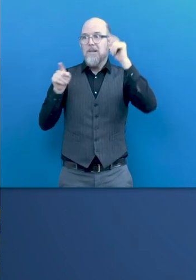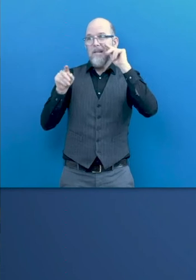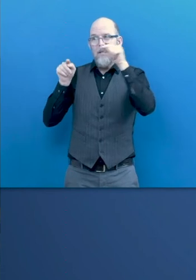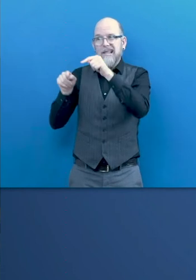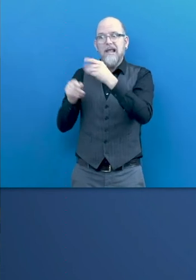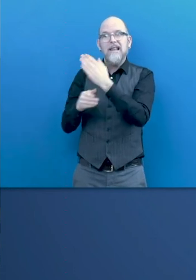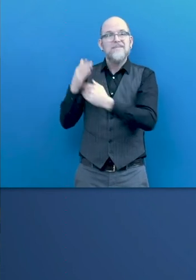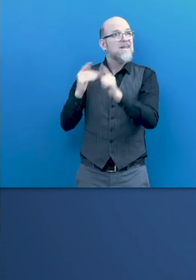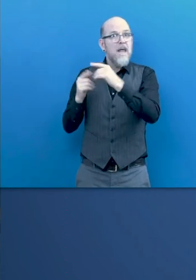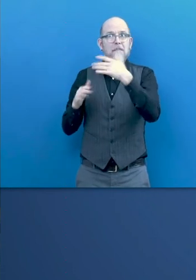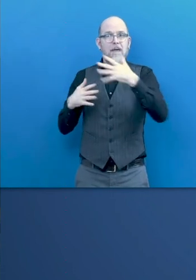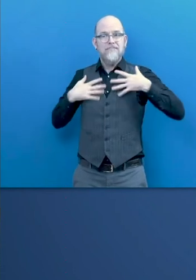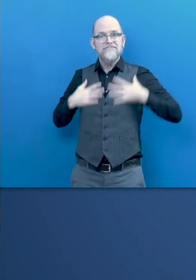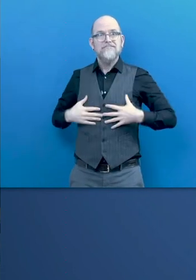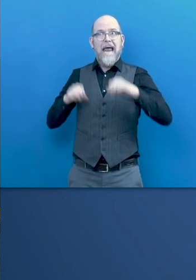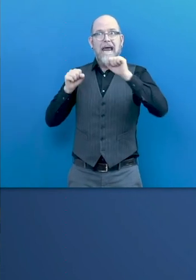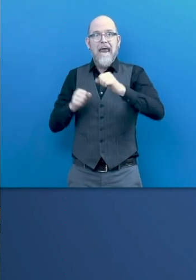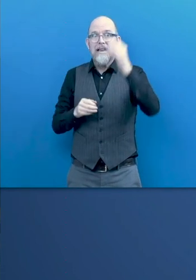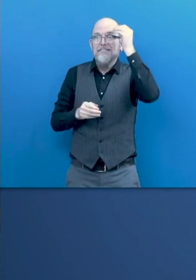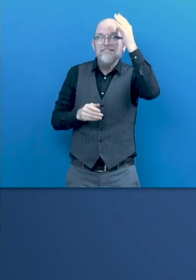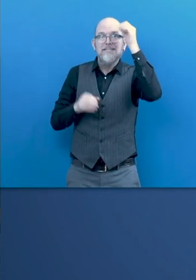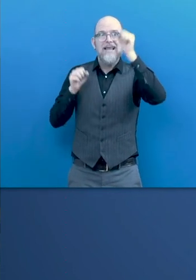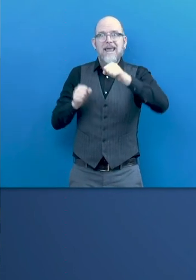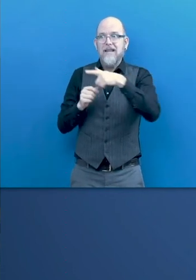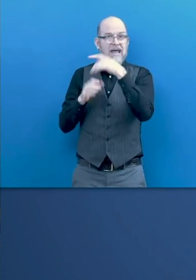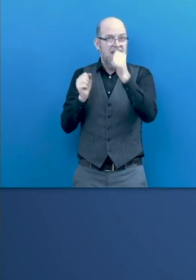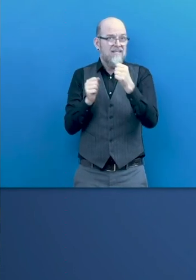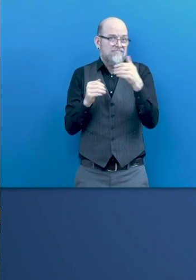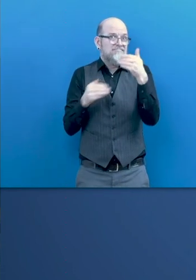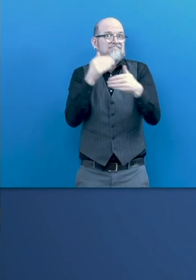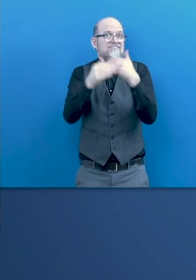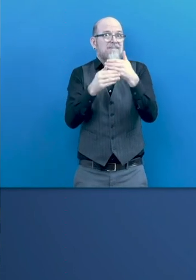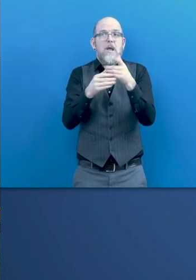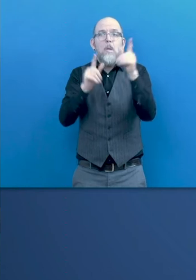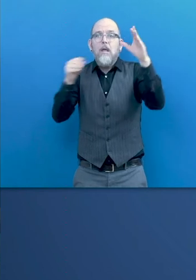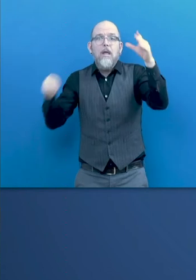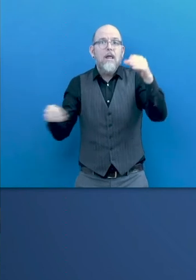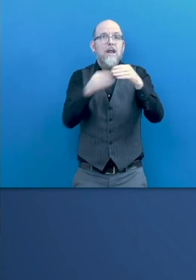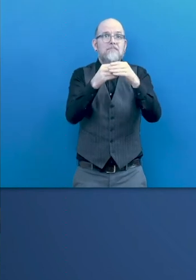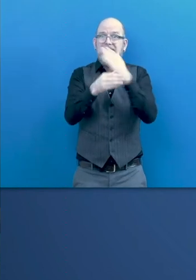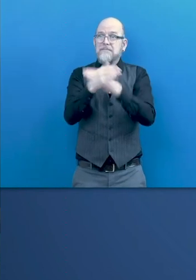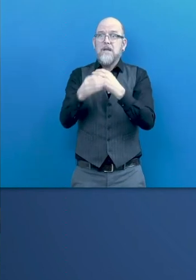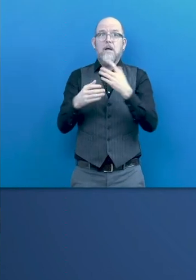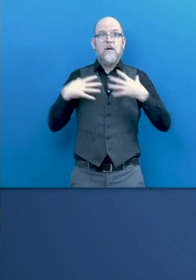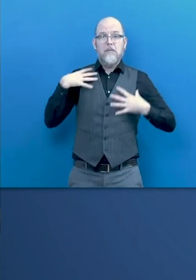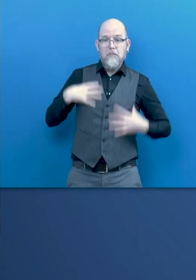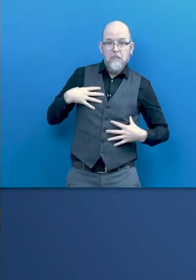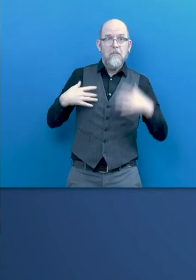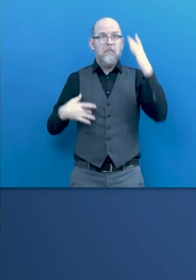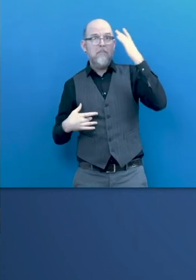People are functional. They add value. They make contributions. And I think the document help gives really tangible